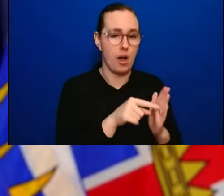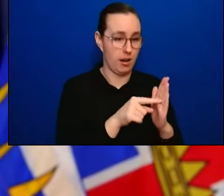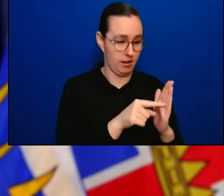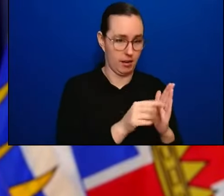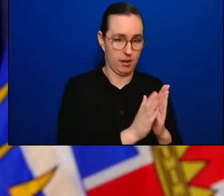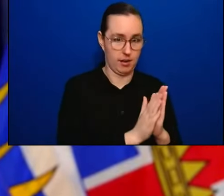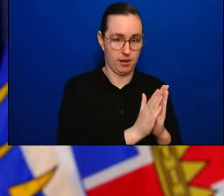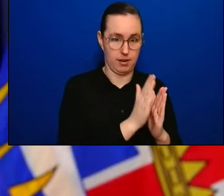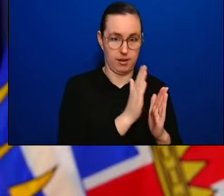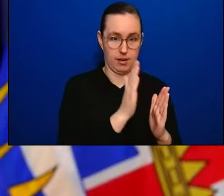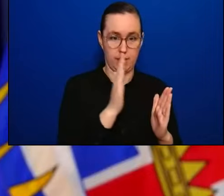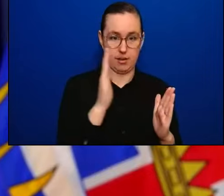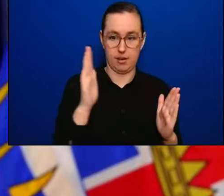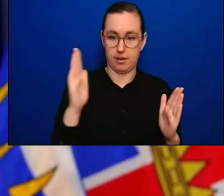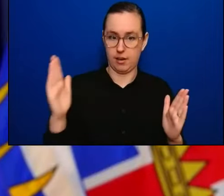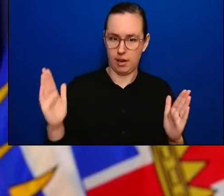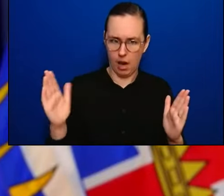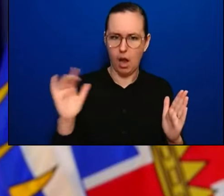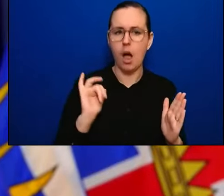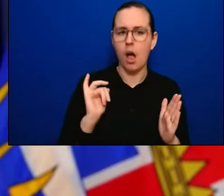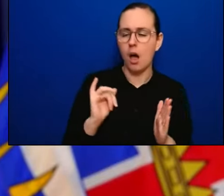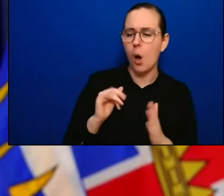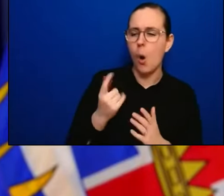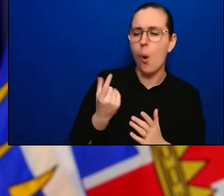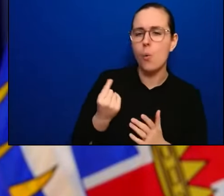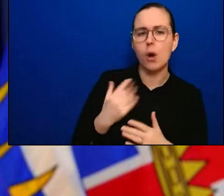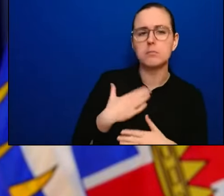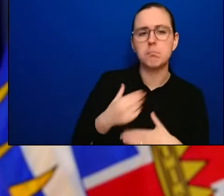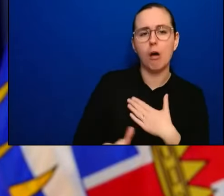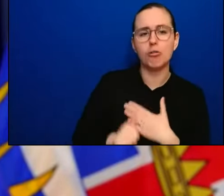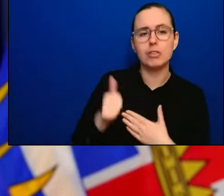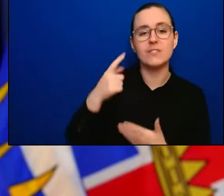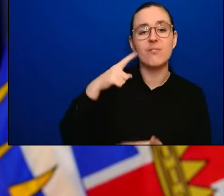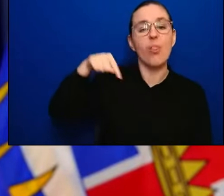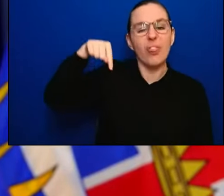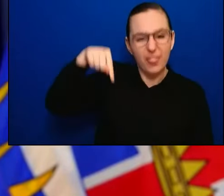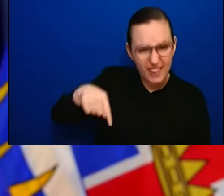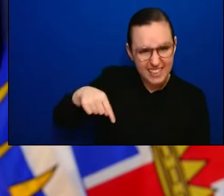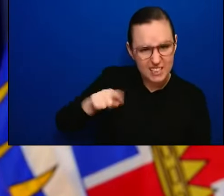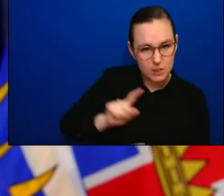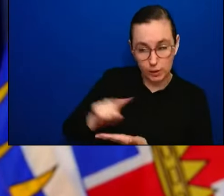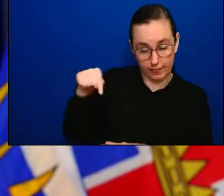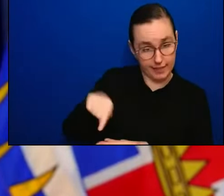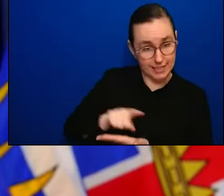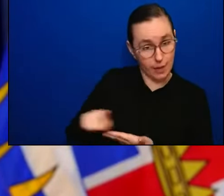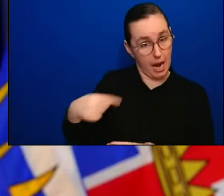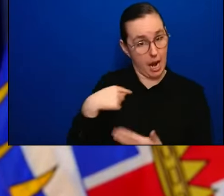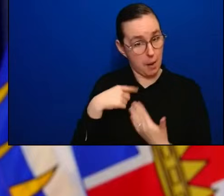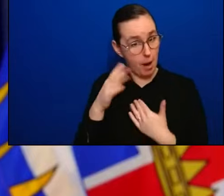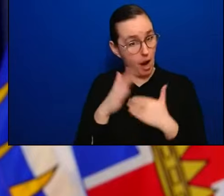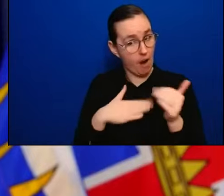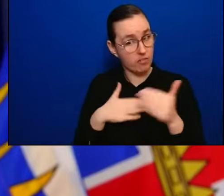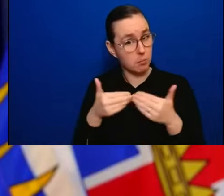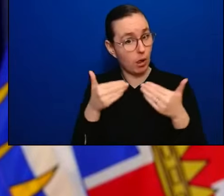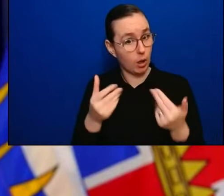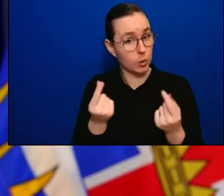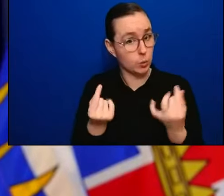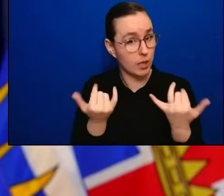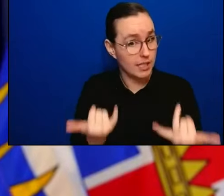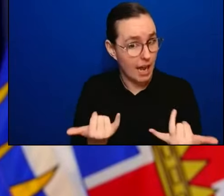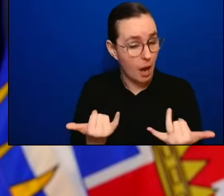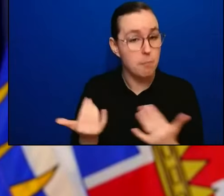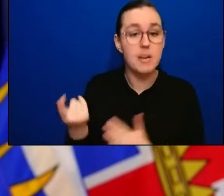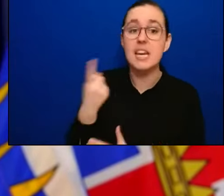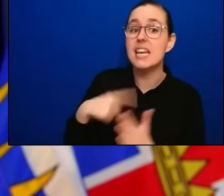my risk this week? What are the things that I feel comfortable doing? Next week, shall I go out to a restaurant with